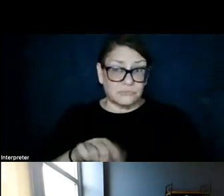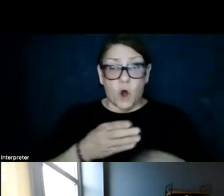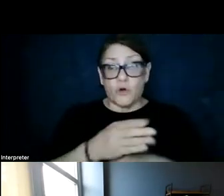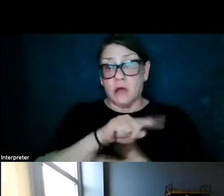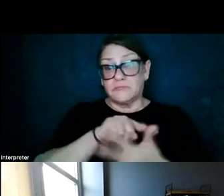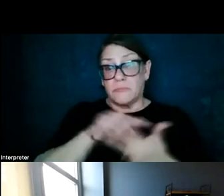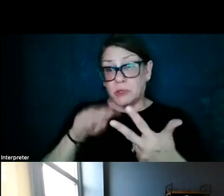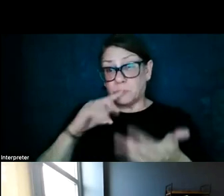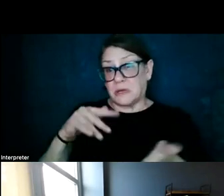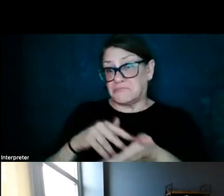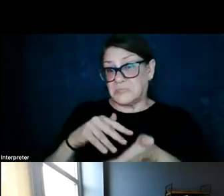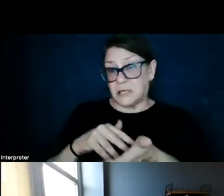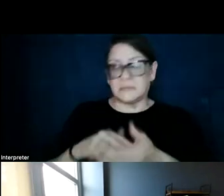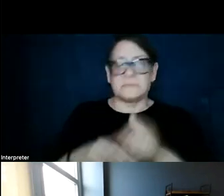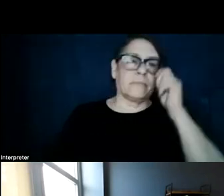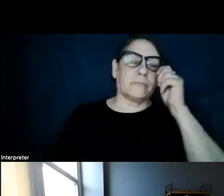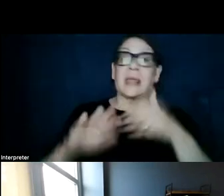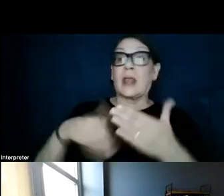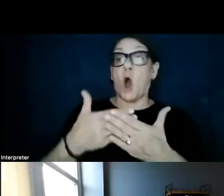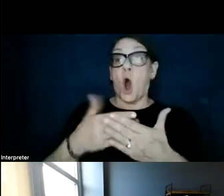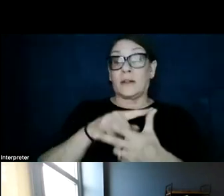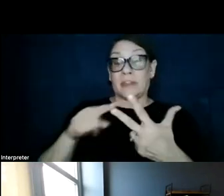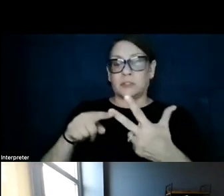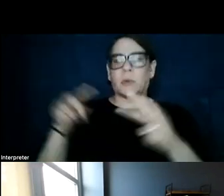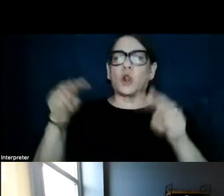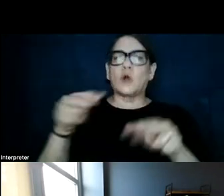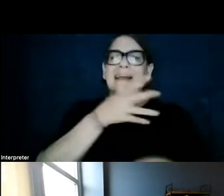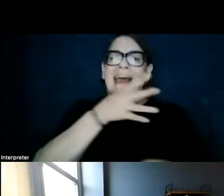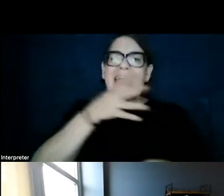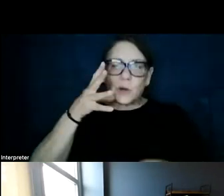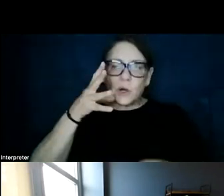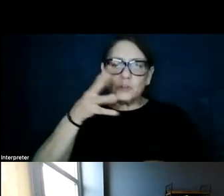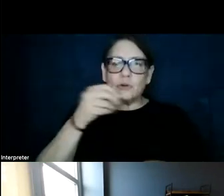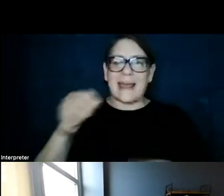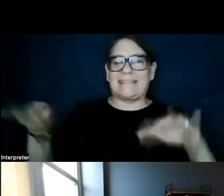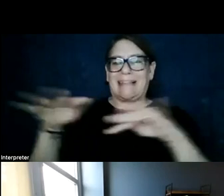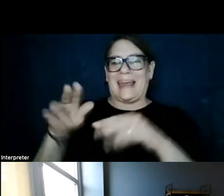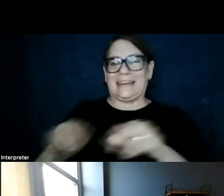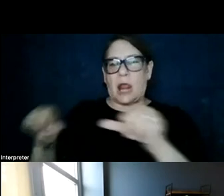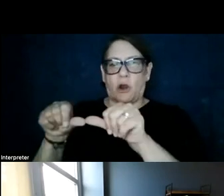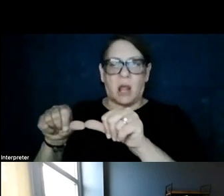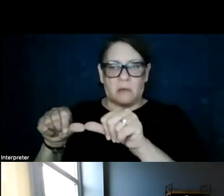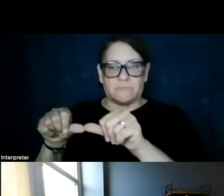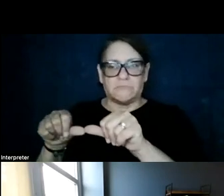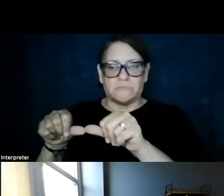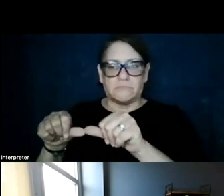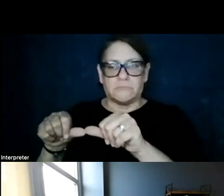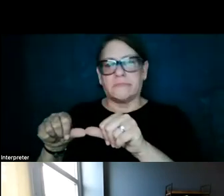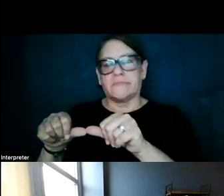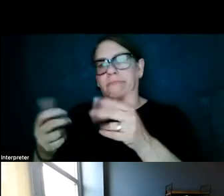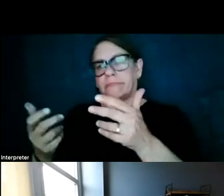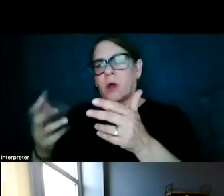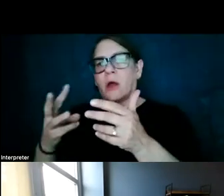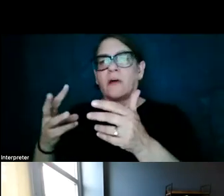studies. In all of them, we looked at agricultural and land area area in the form of land or